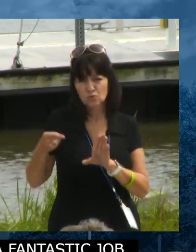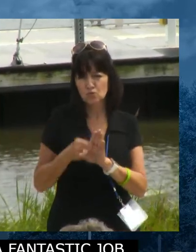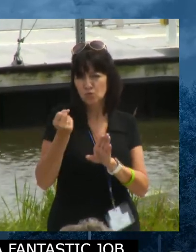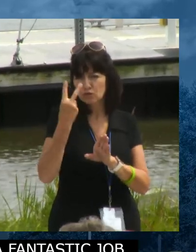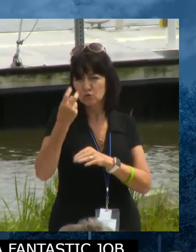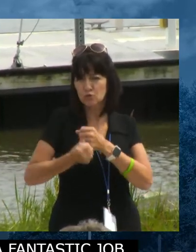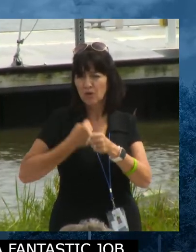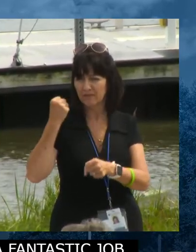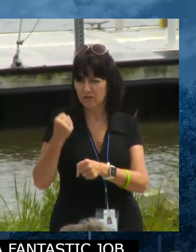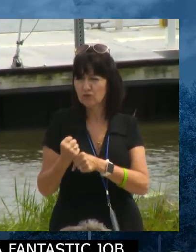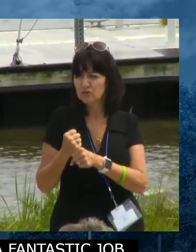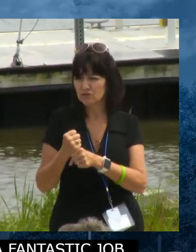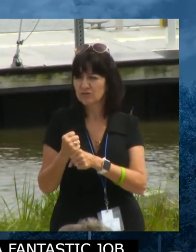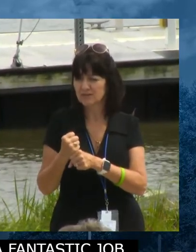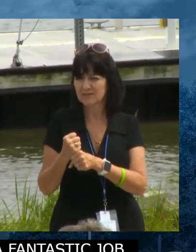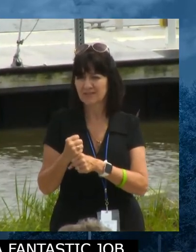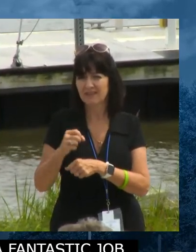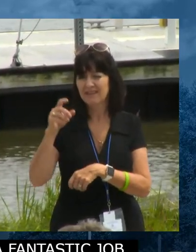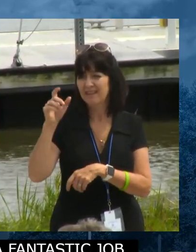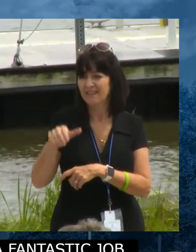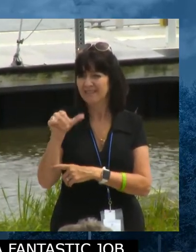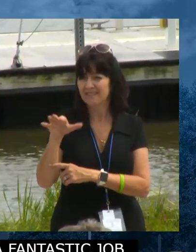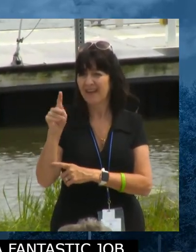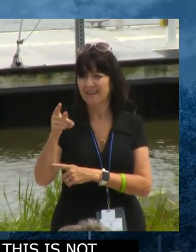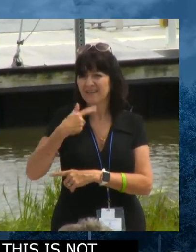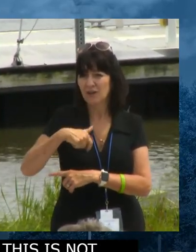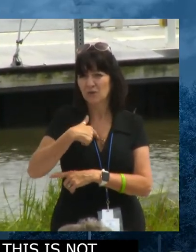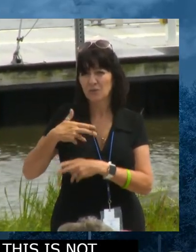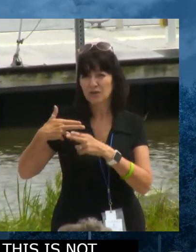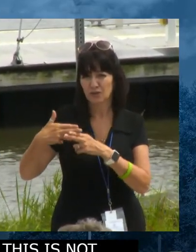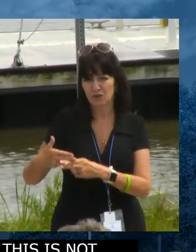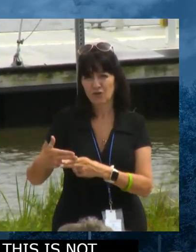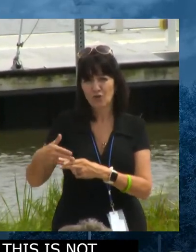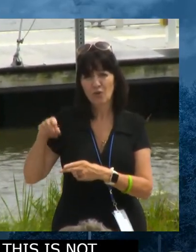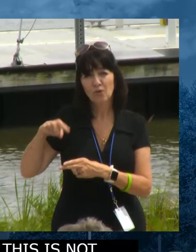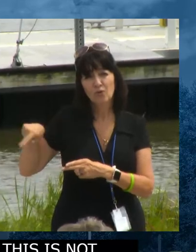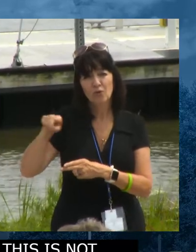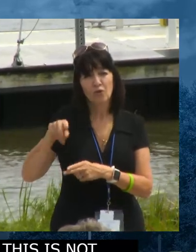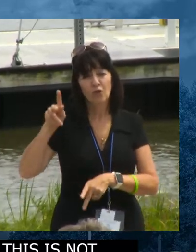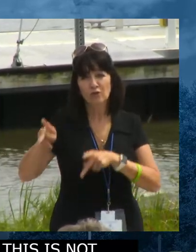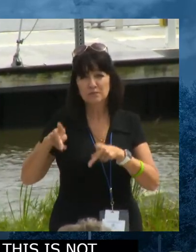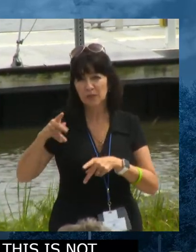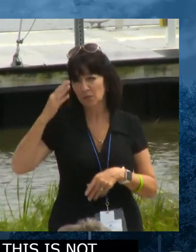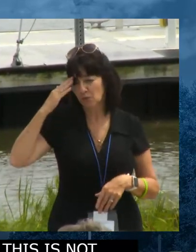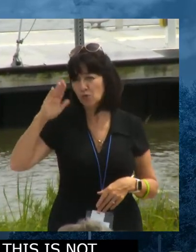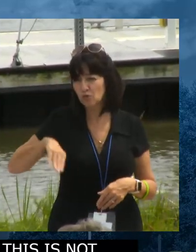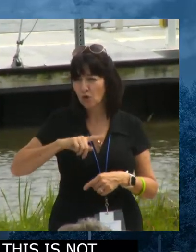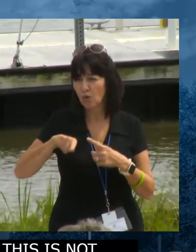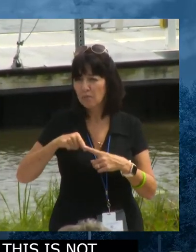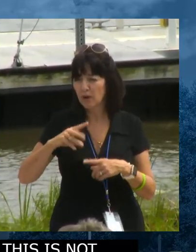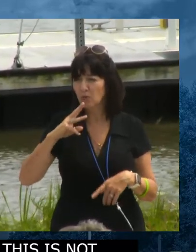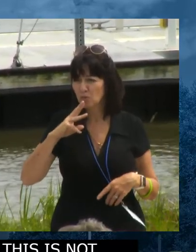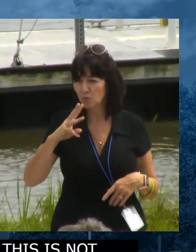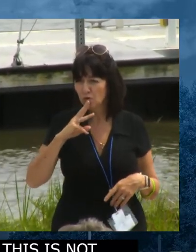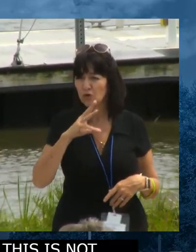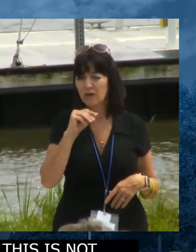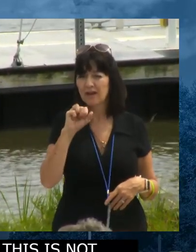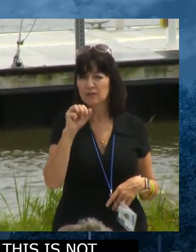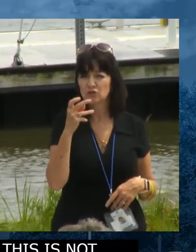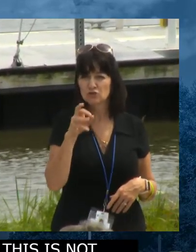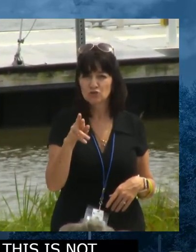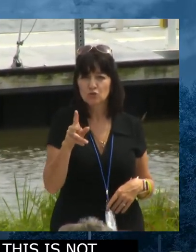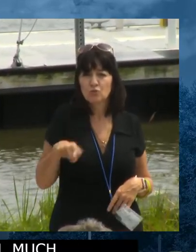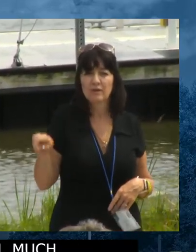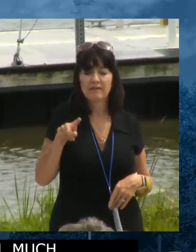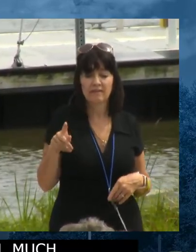WEAC, we call them, much shorter. These are folks that know about water and sewer. And they are concerned about these